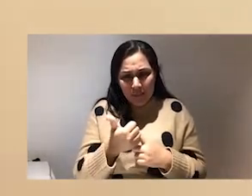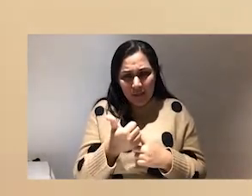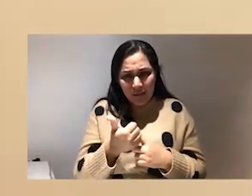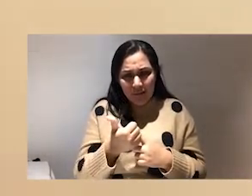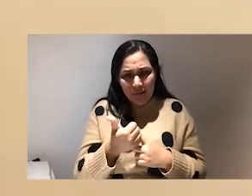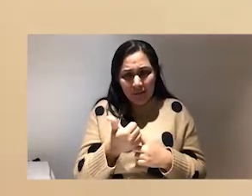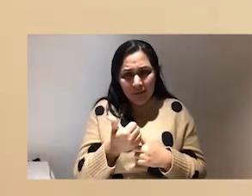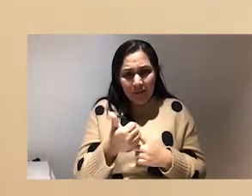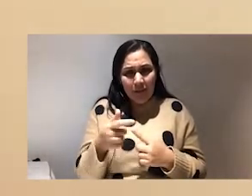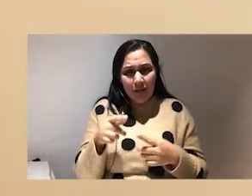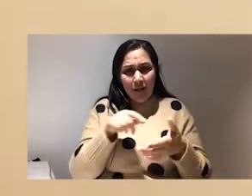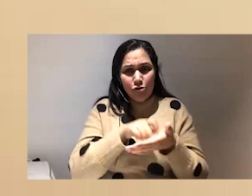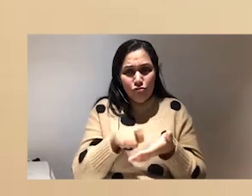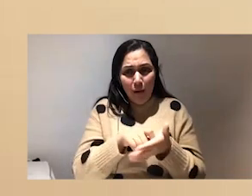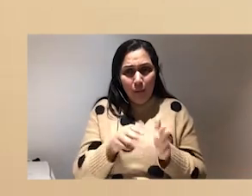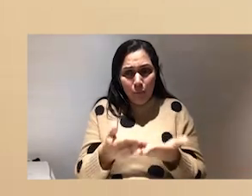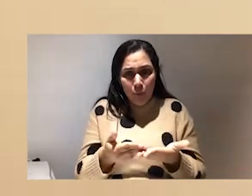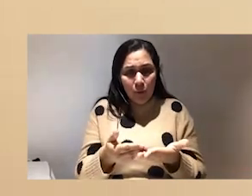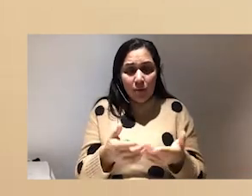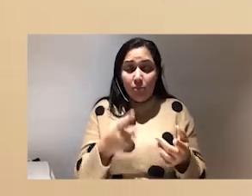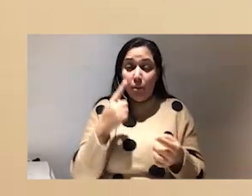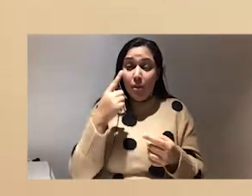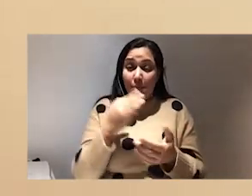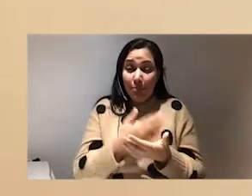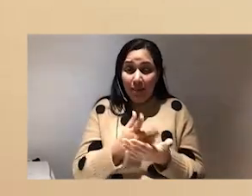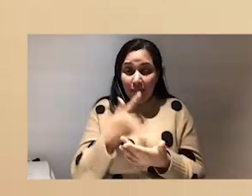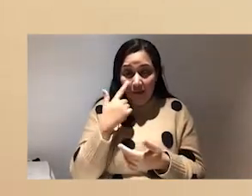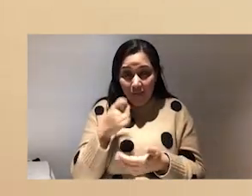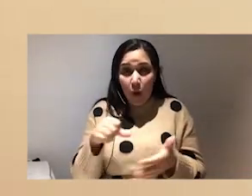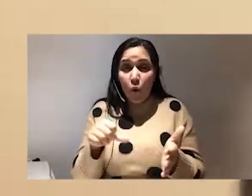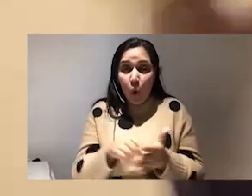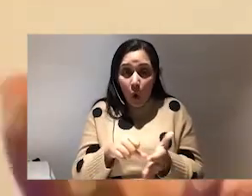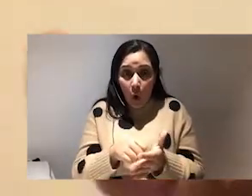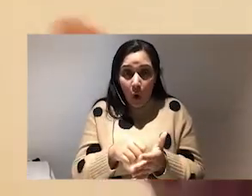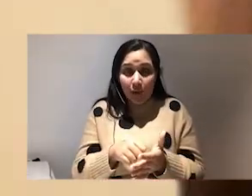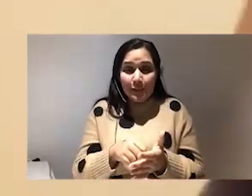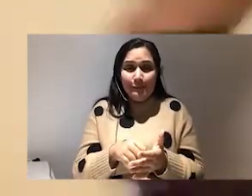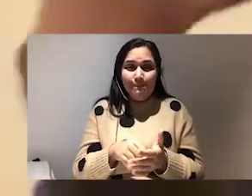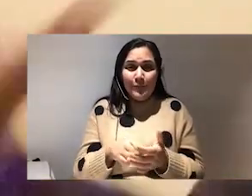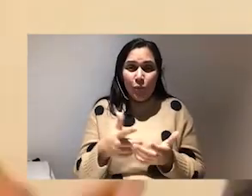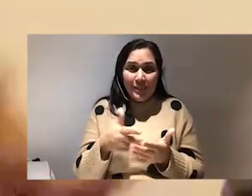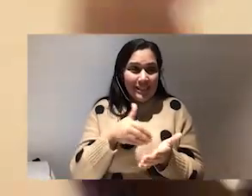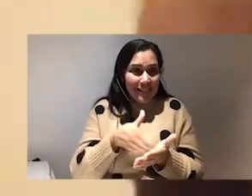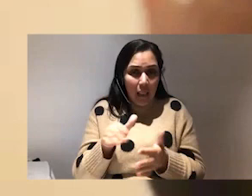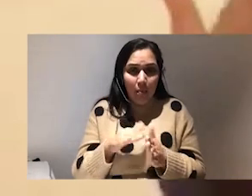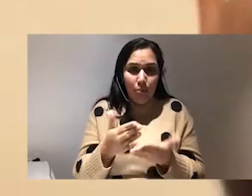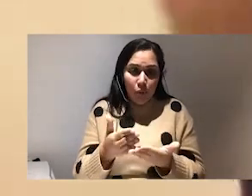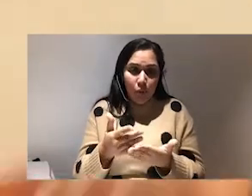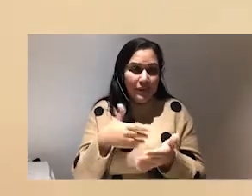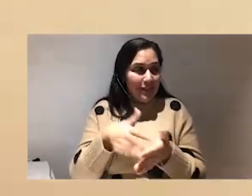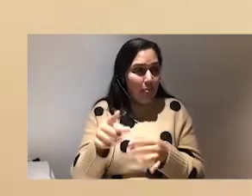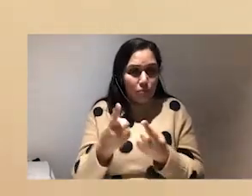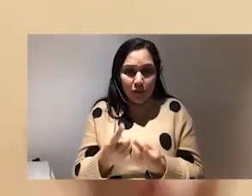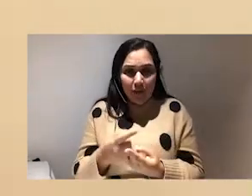write write the book, the bit that I found hard and the ickiness of it was selling it like selling the book selling a product.